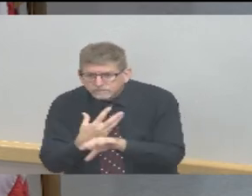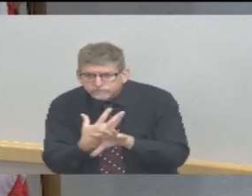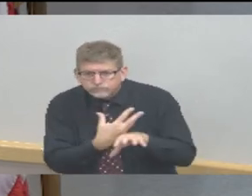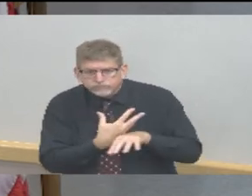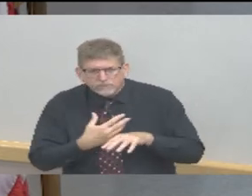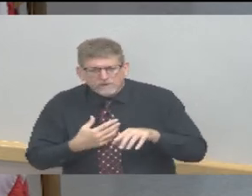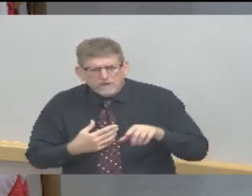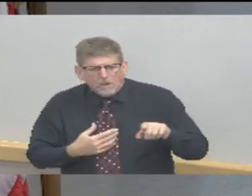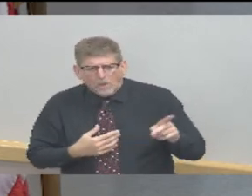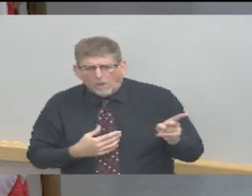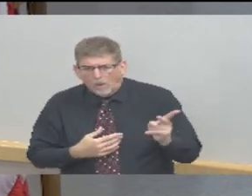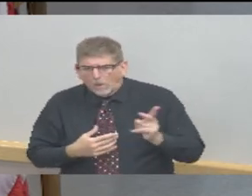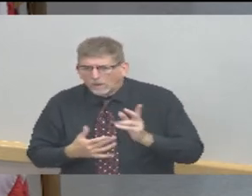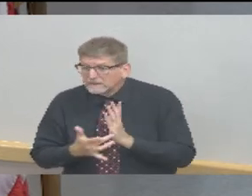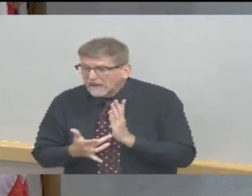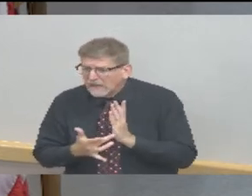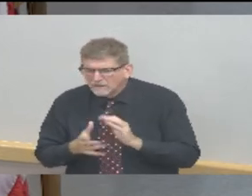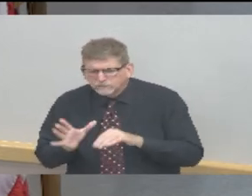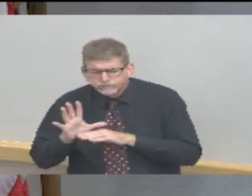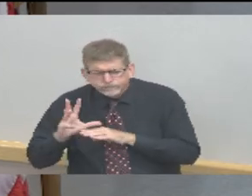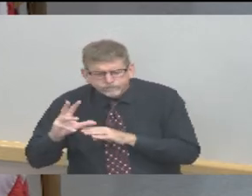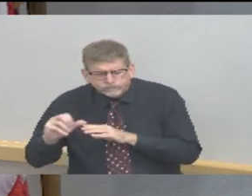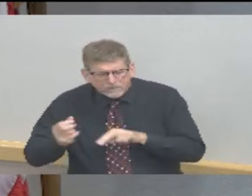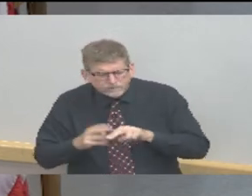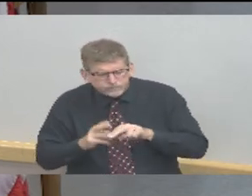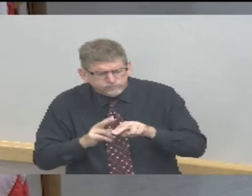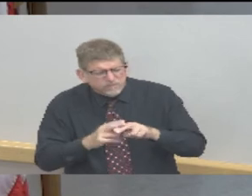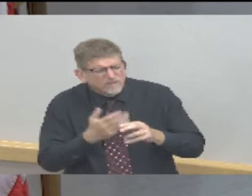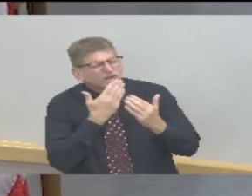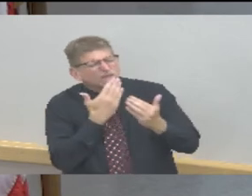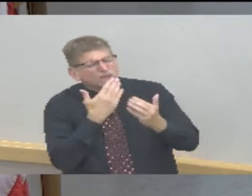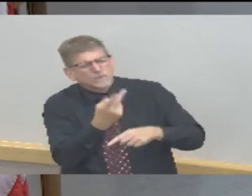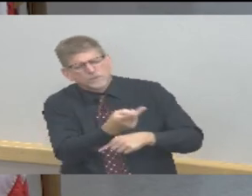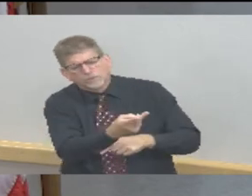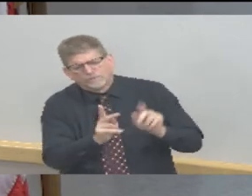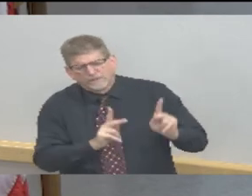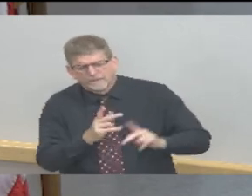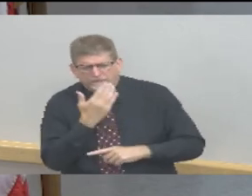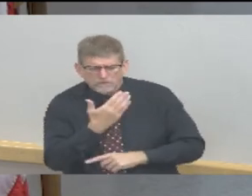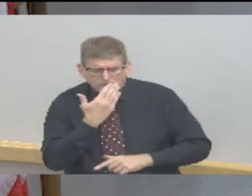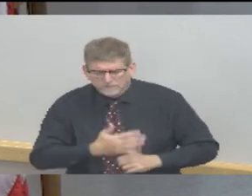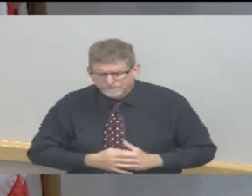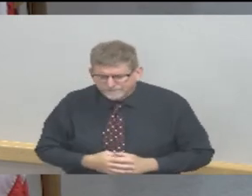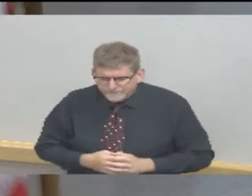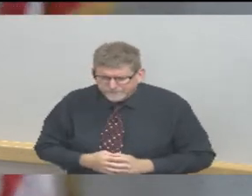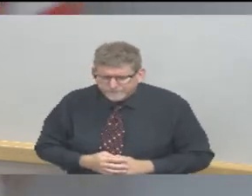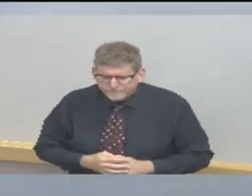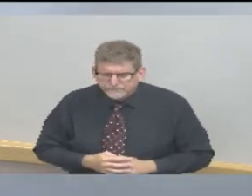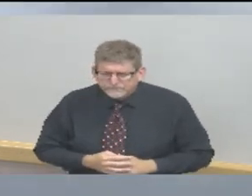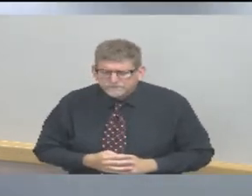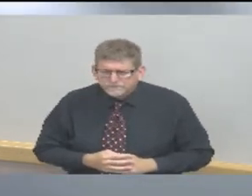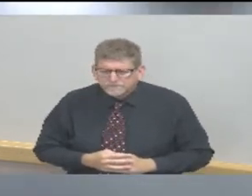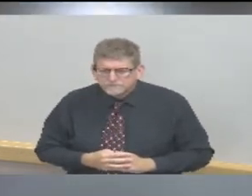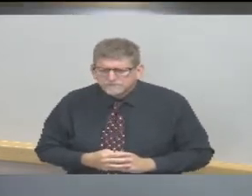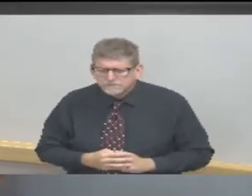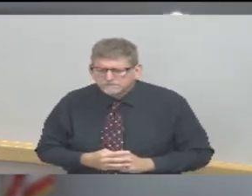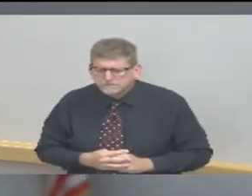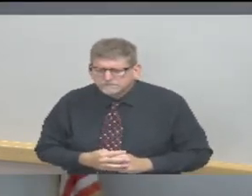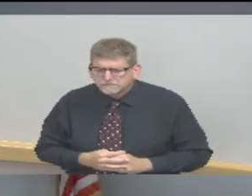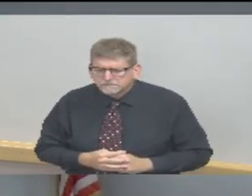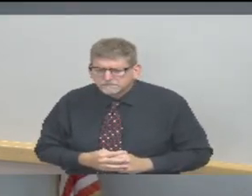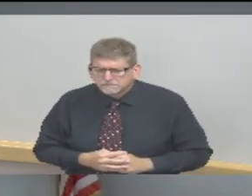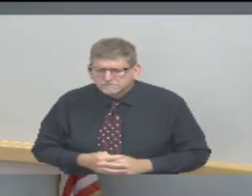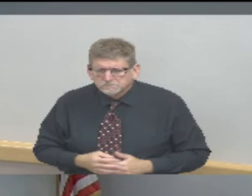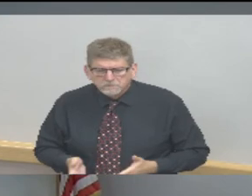absolutely all the credit for making this happen. with that, turn it back over to Dr. Adler. Thank you, Commissioner Brown. I did want to like one additional